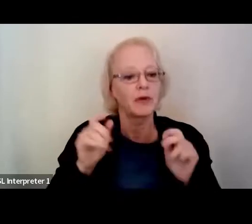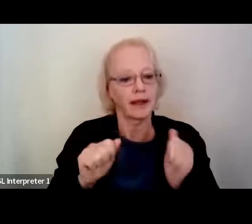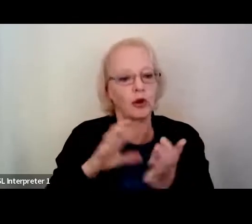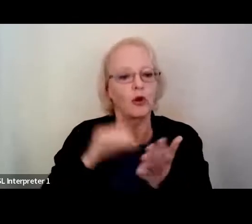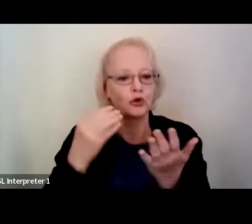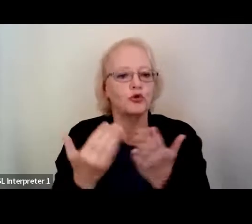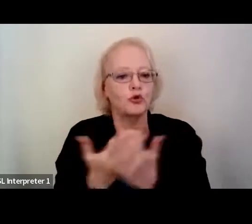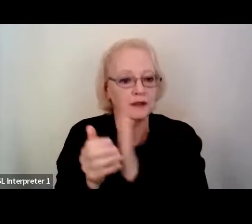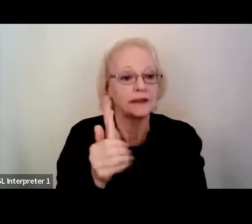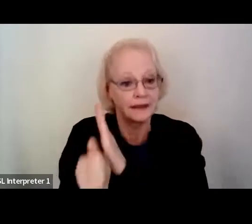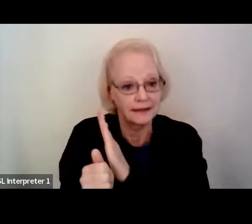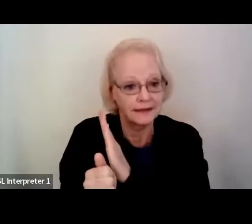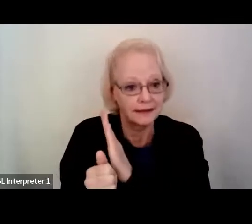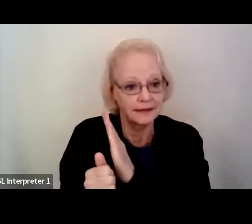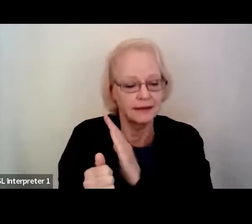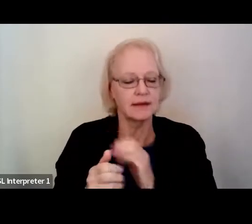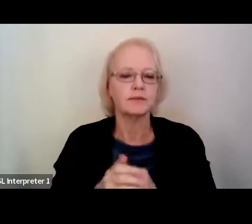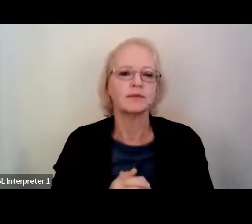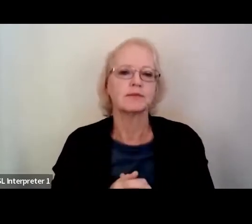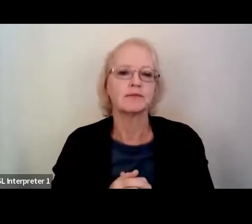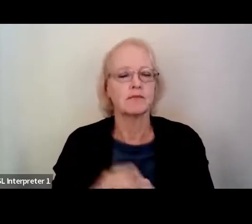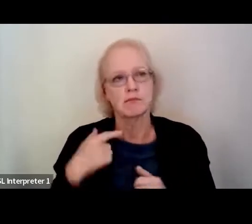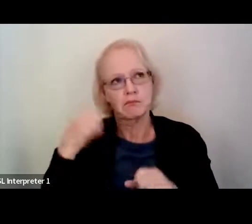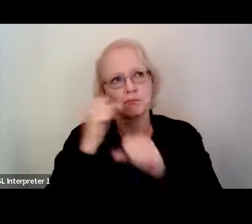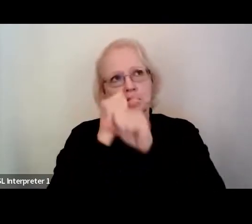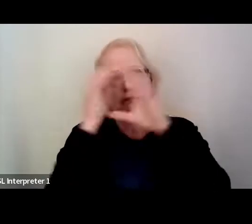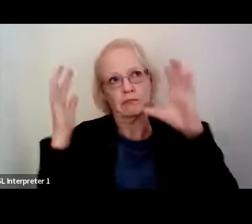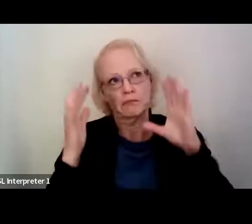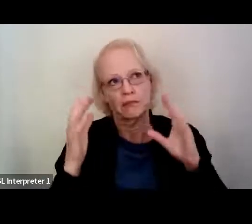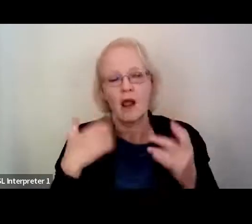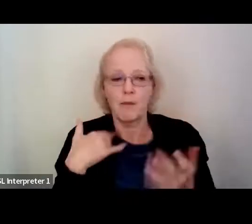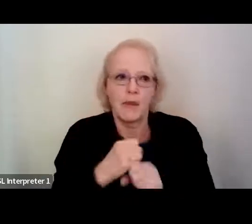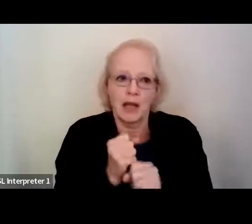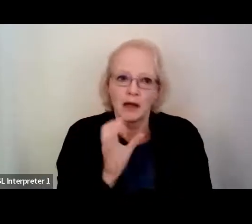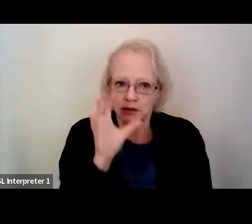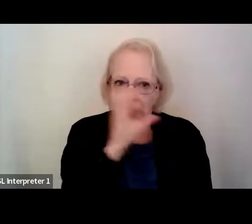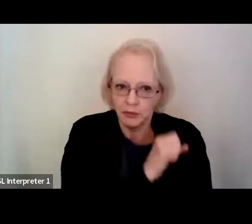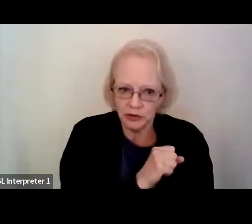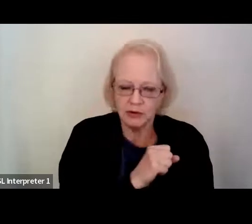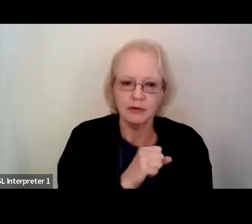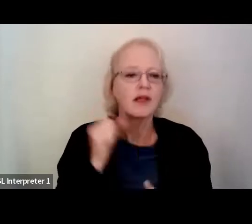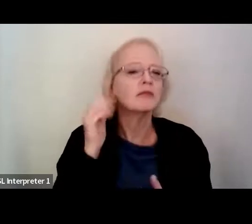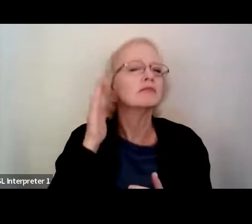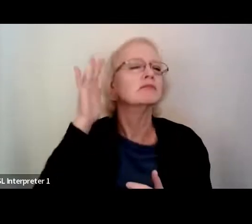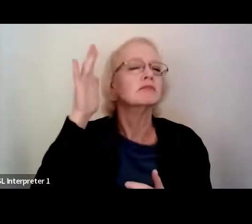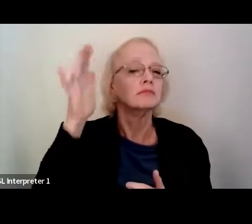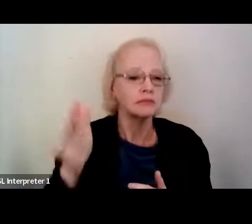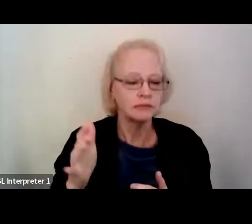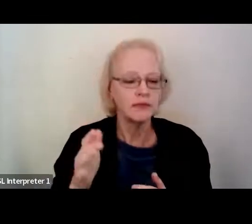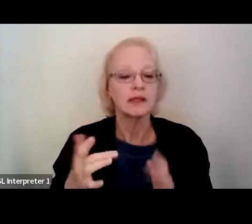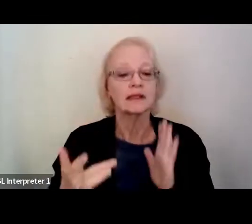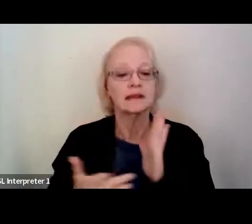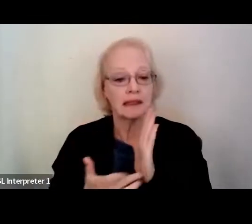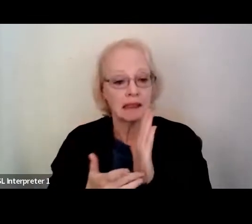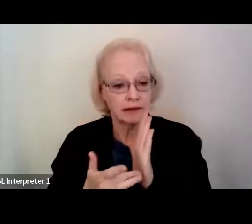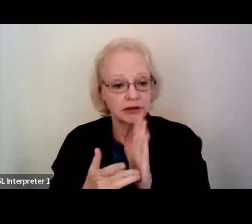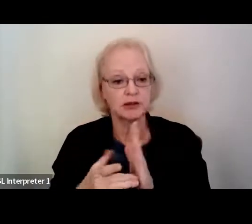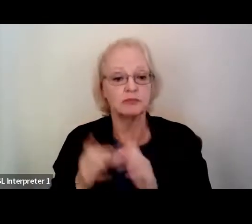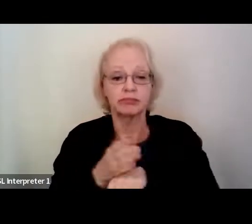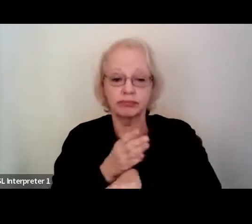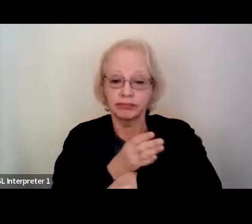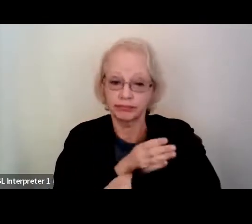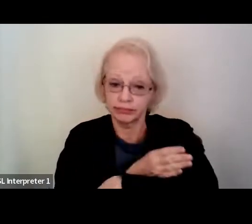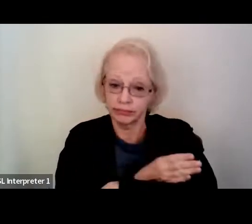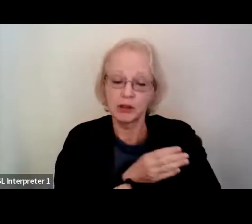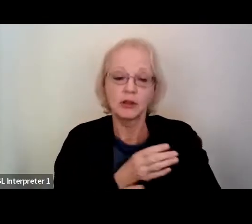And so, what I envision, my assumption is that further down the line, as this technology grows, it may be